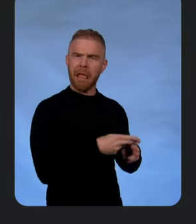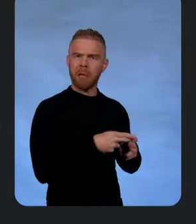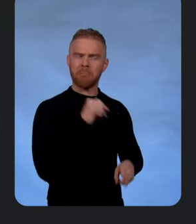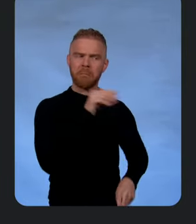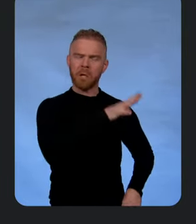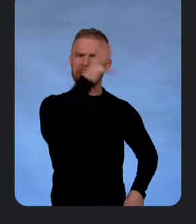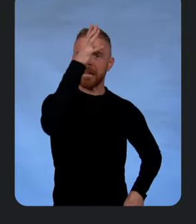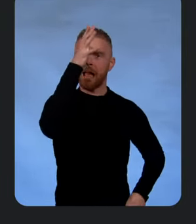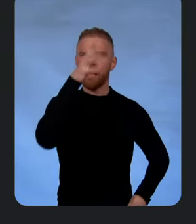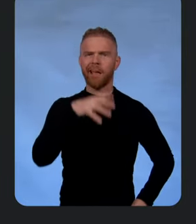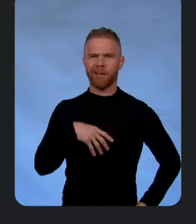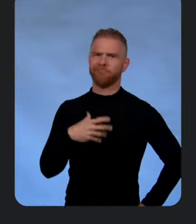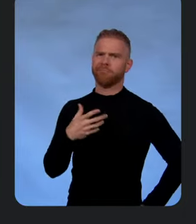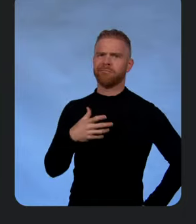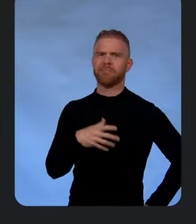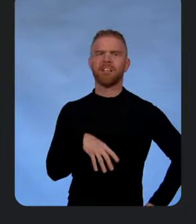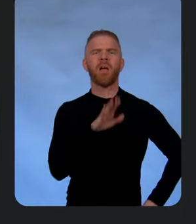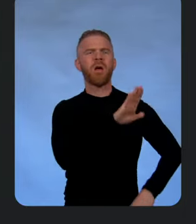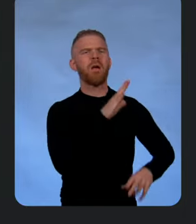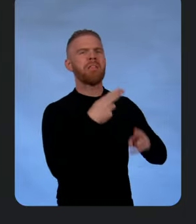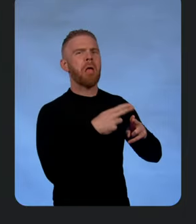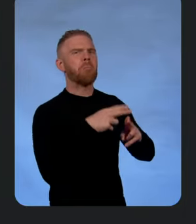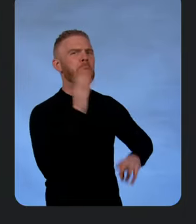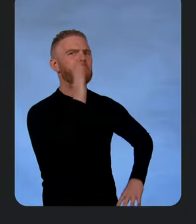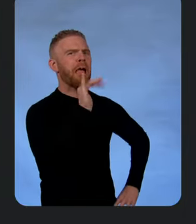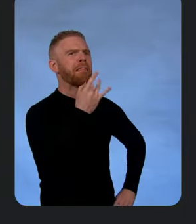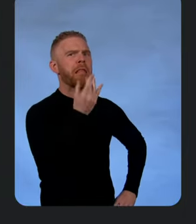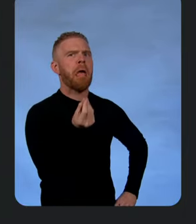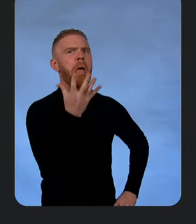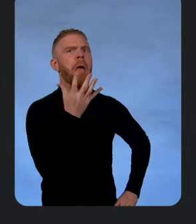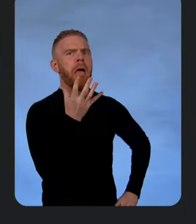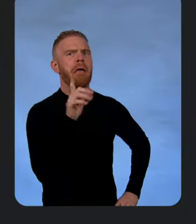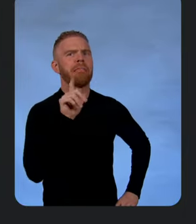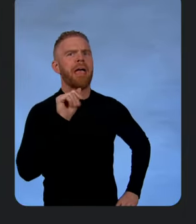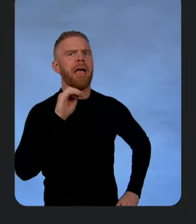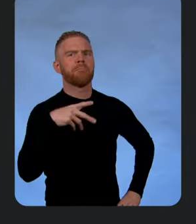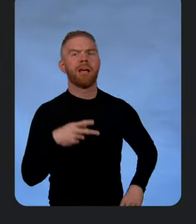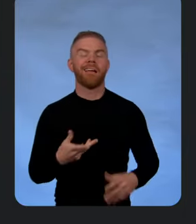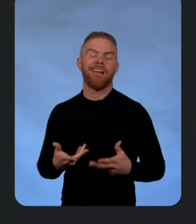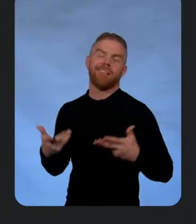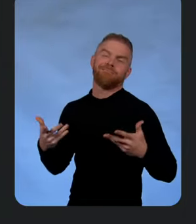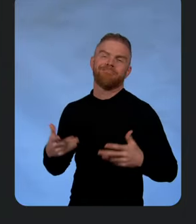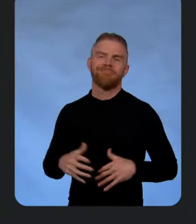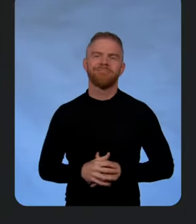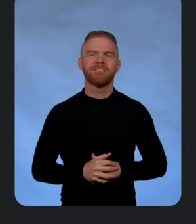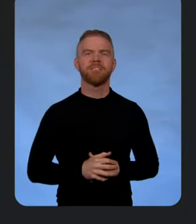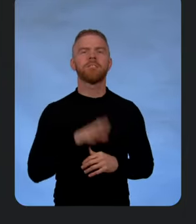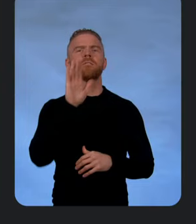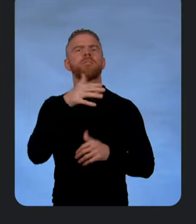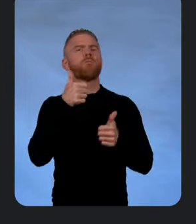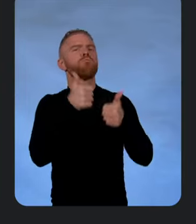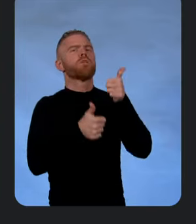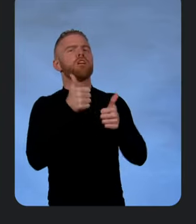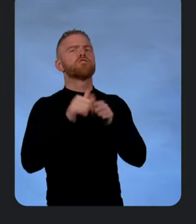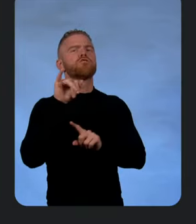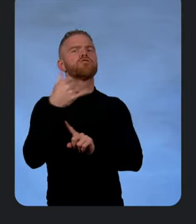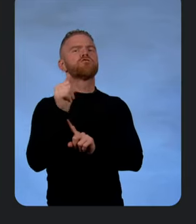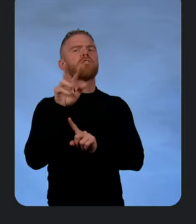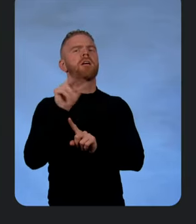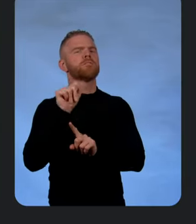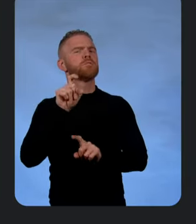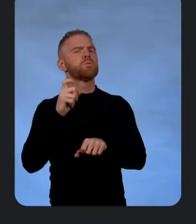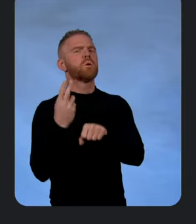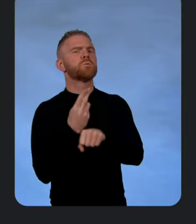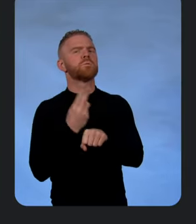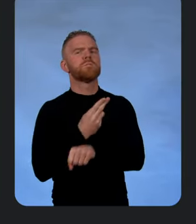true as well. Your name would have been Lamp. We don't want to know. And then we have a choice about what version of Java to use. Friends, there's a lot of good choices, but Java 21 or